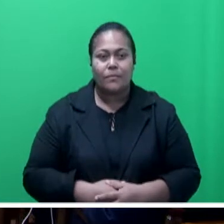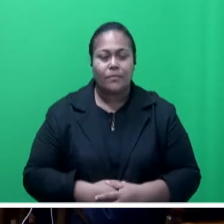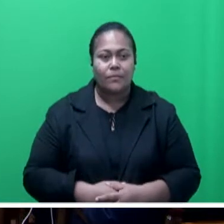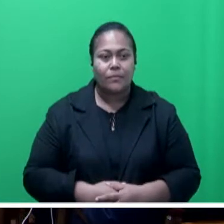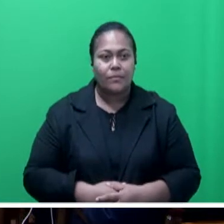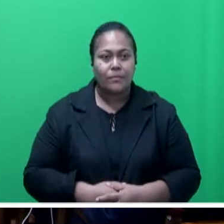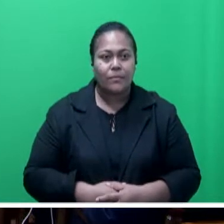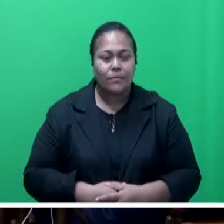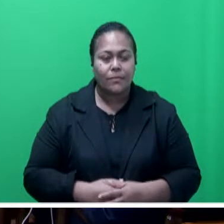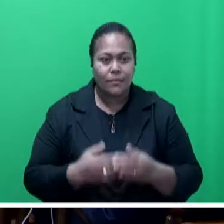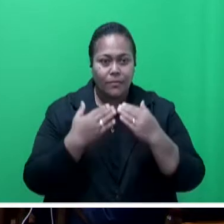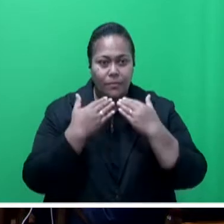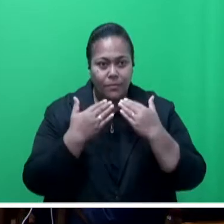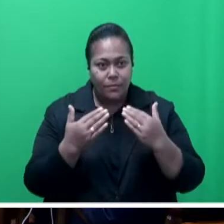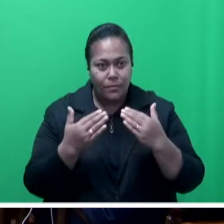The